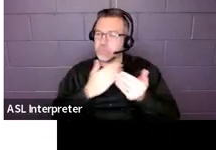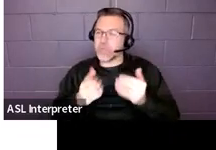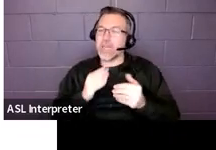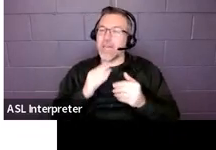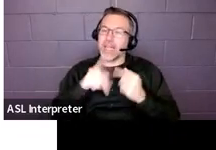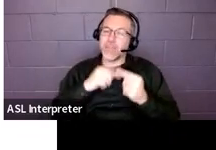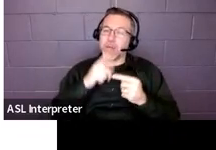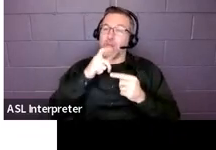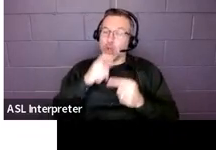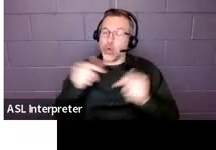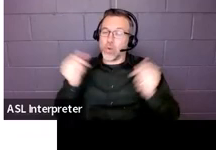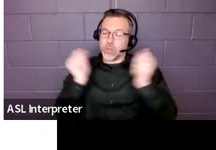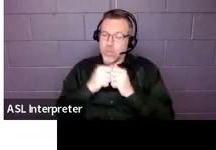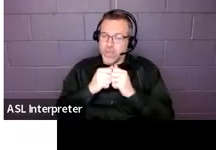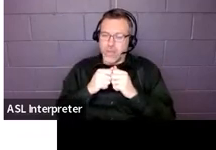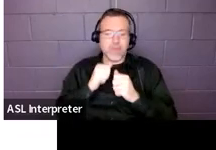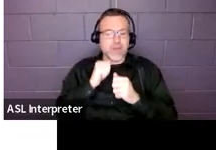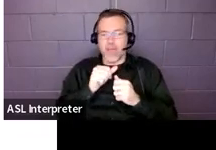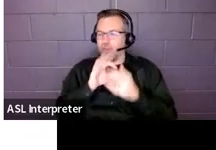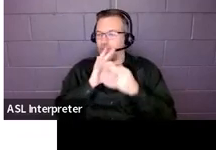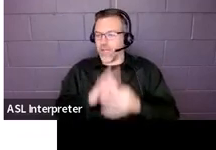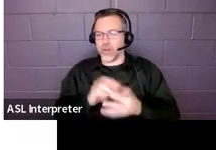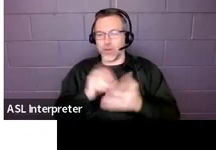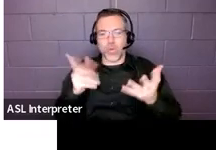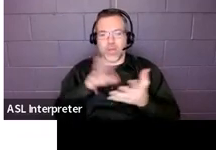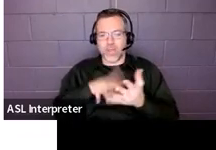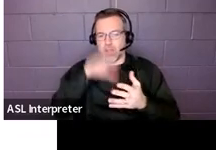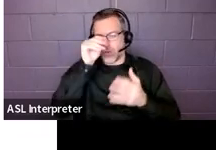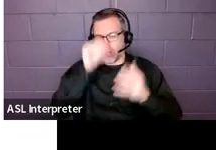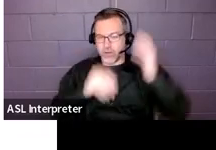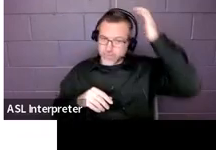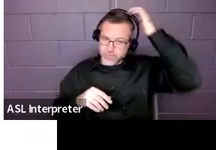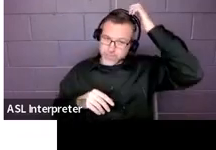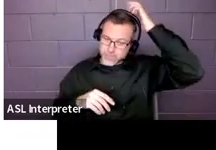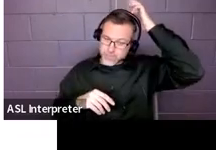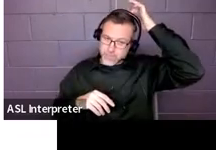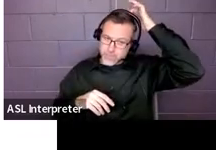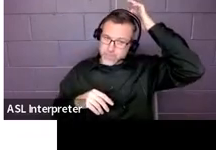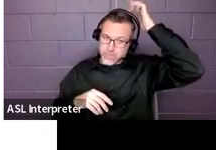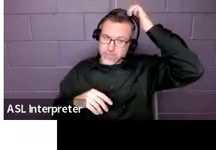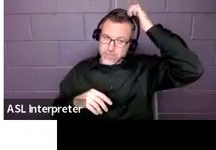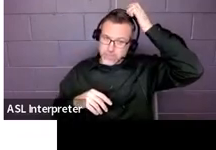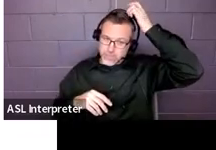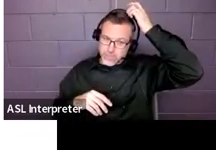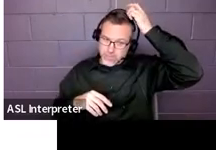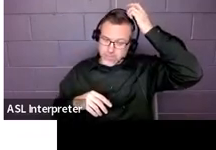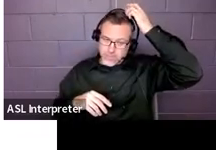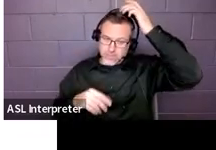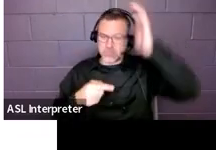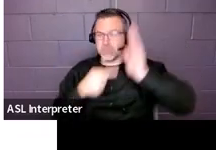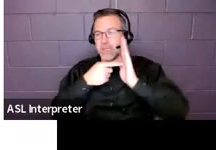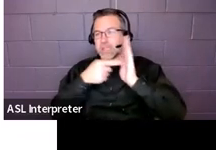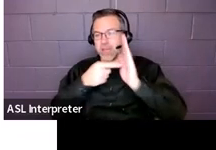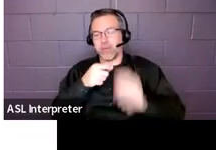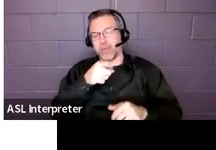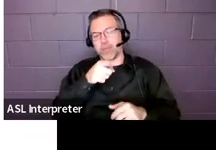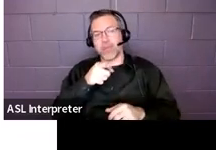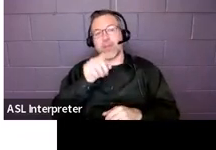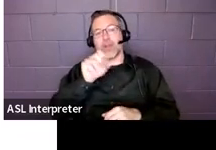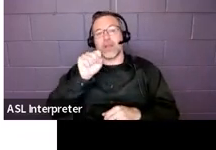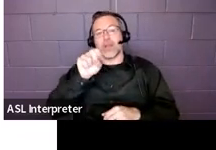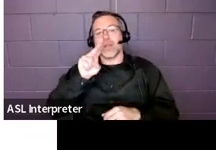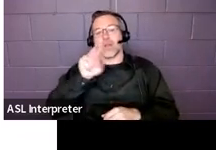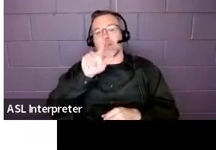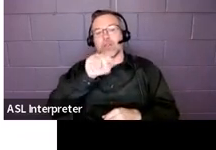physically, not what they're learning. And we have an example, Susie's learning disability and reading and